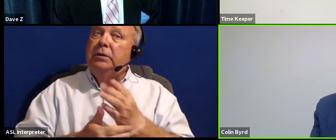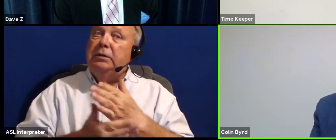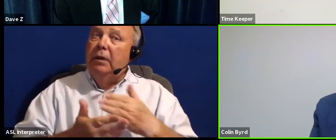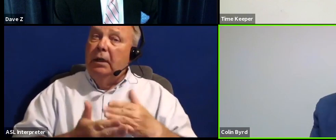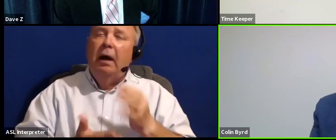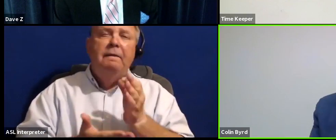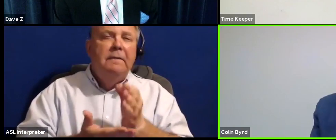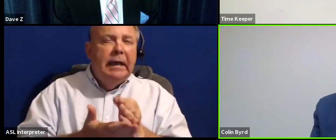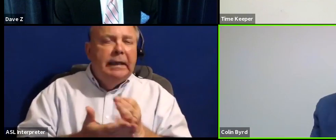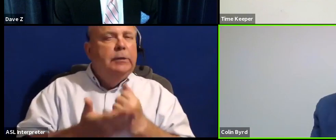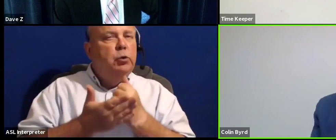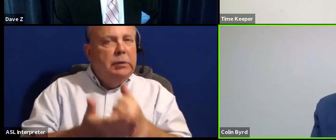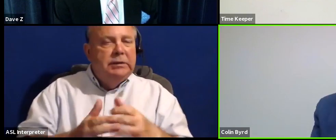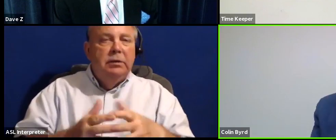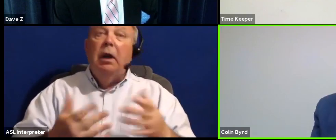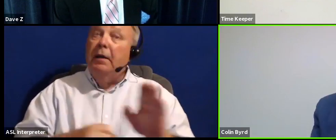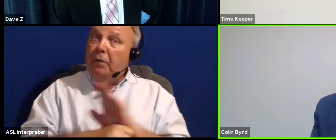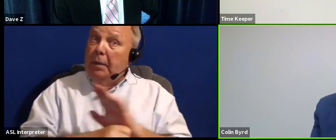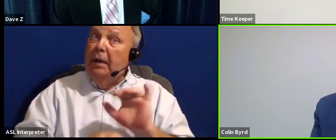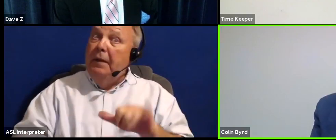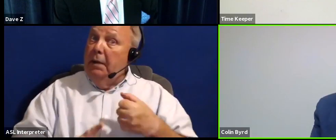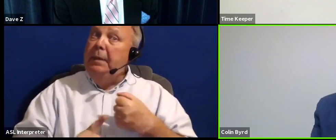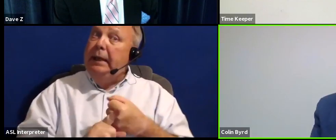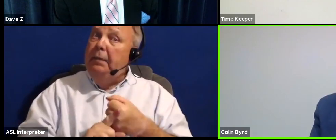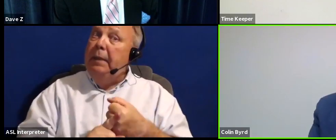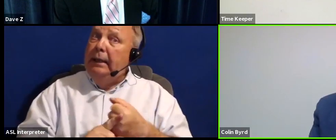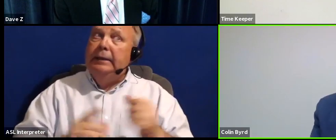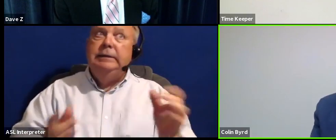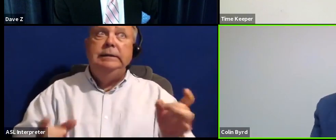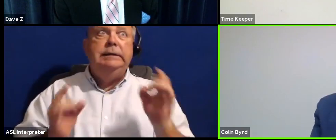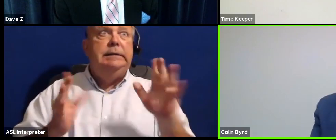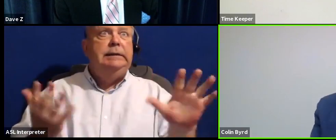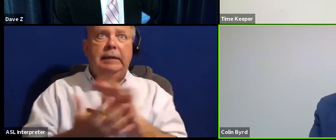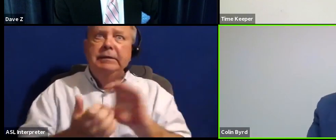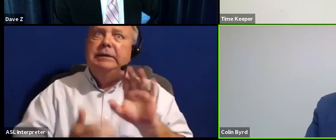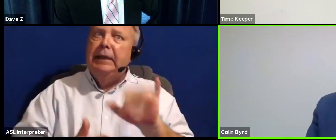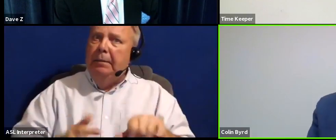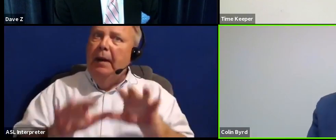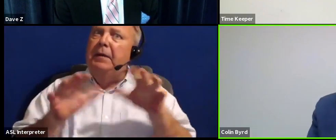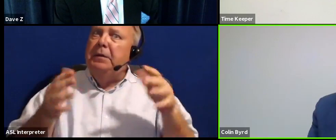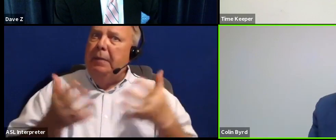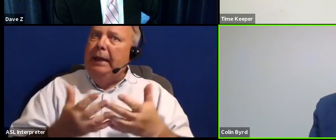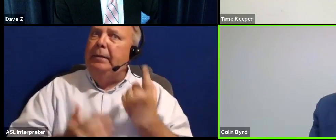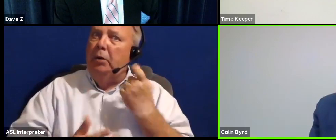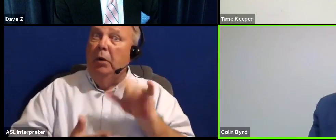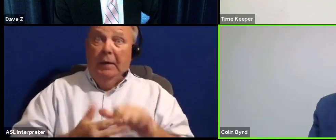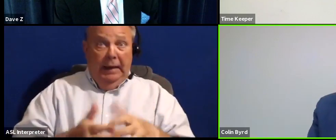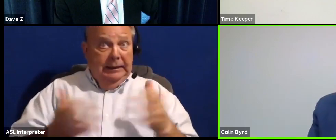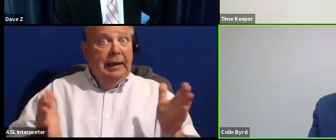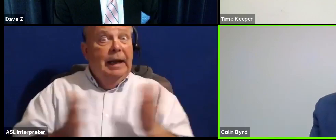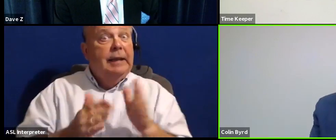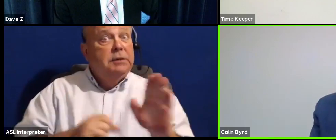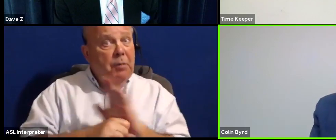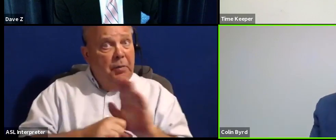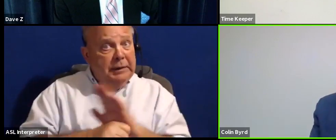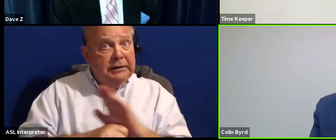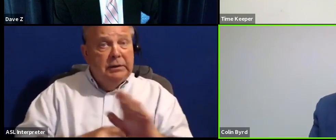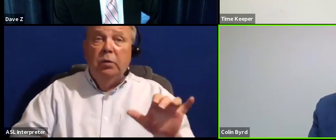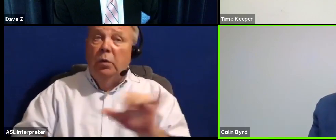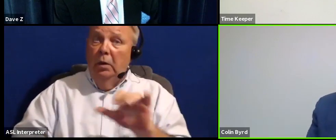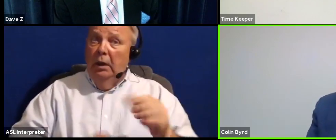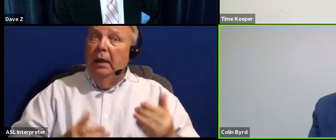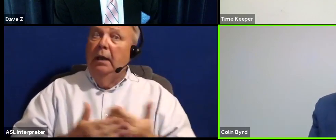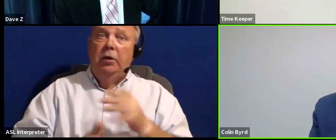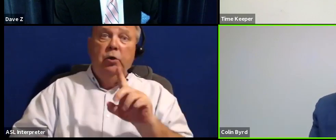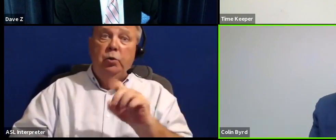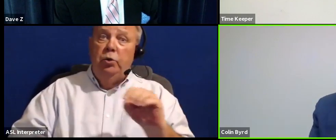assist a lot of our businesses that have been impacted, devastated by this pandemic, as you mentioned earlier. That's a lot of small businesses like the New Deal Cafe,